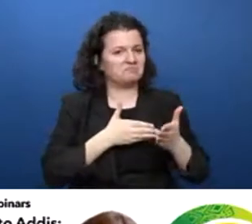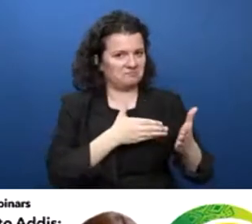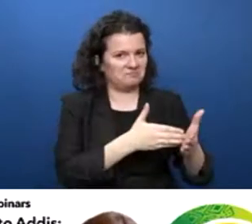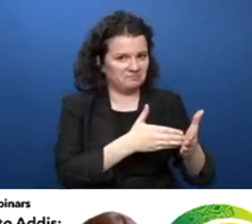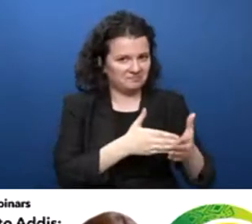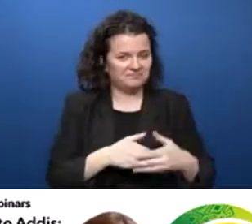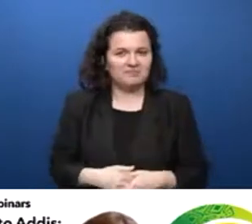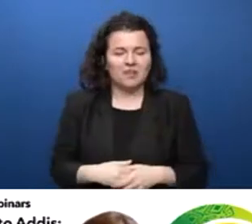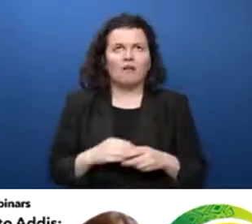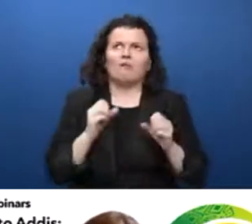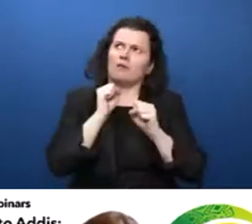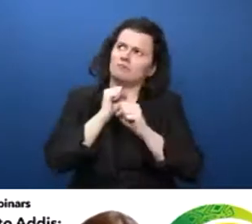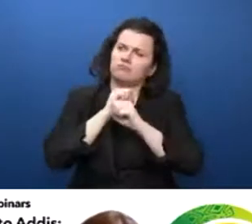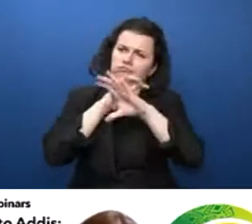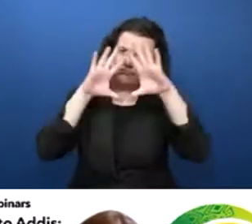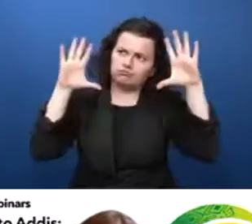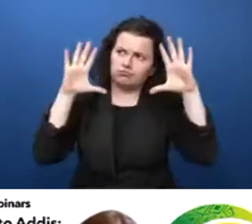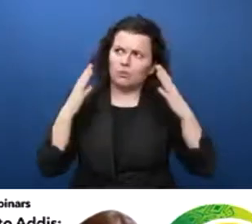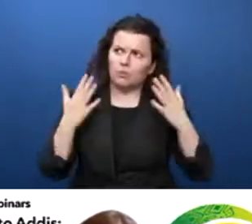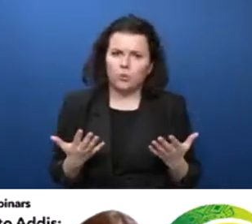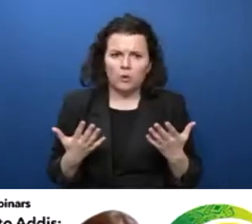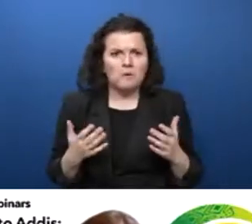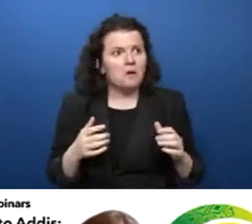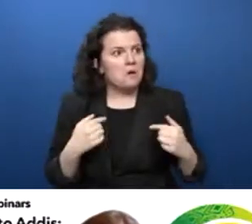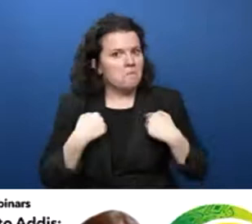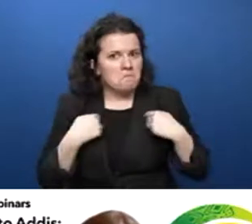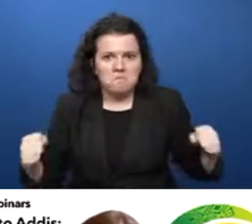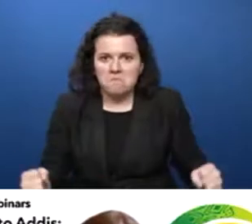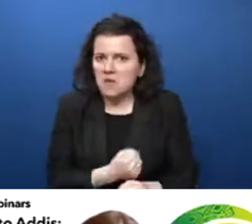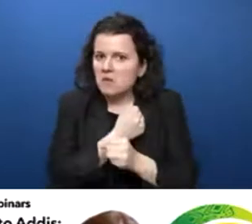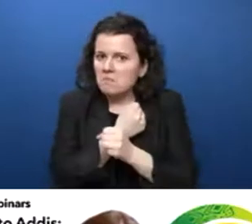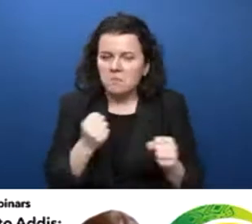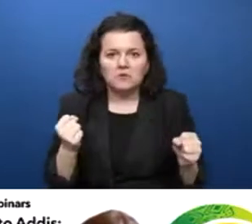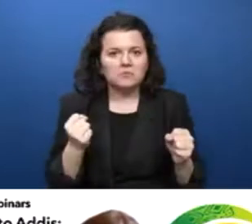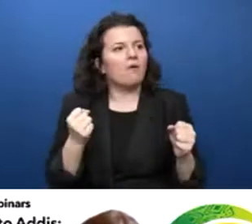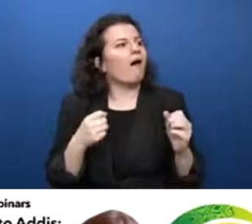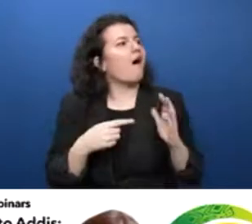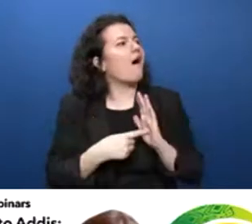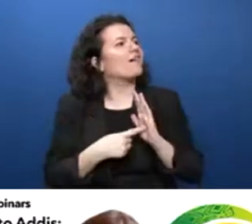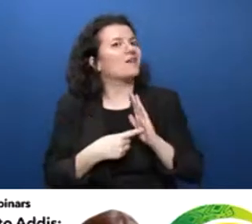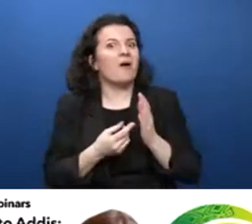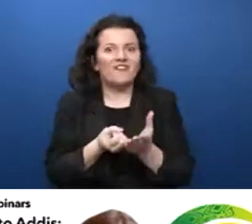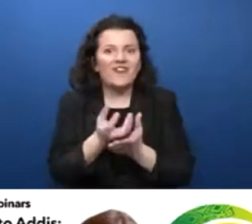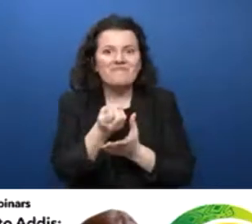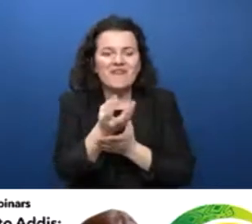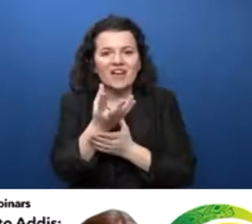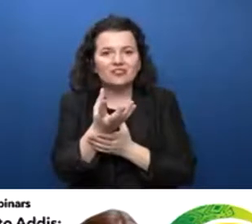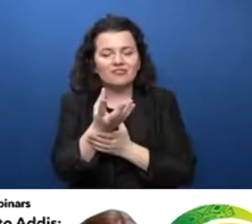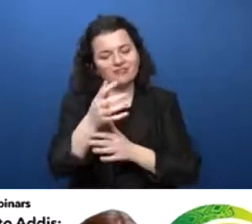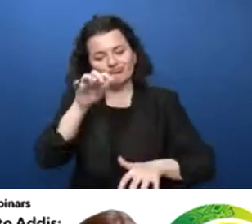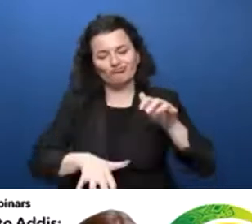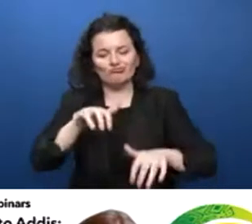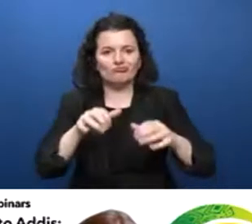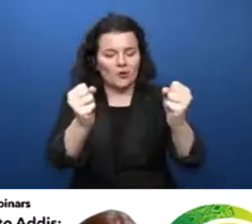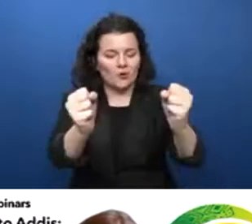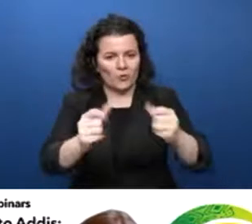de acceder de manera rápida a la información, así como a las múltiples fuentes de conocimiento. Creo que no tendría